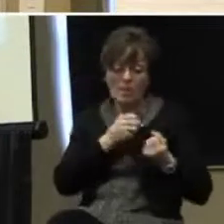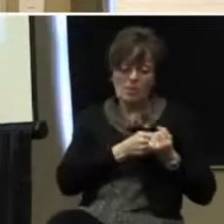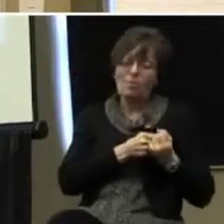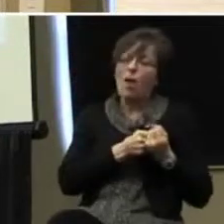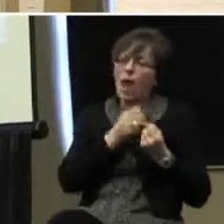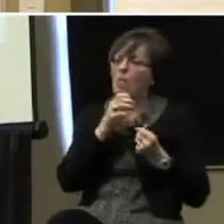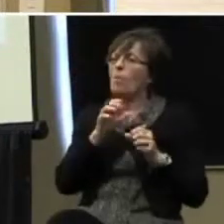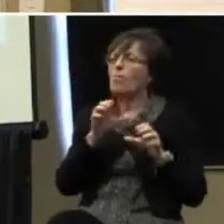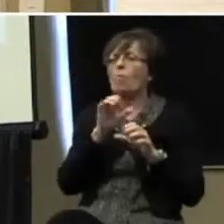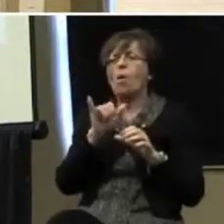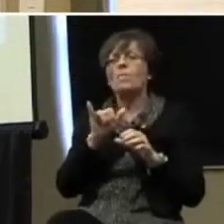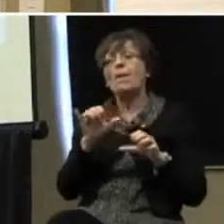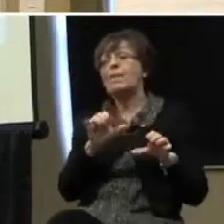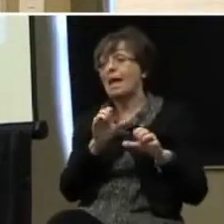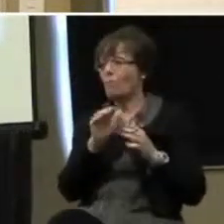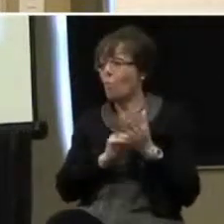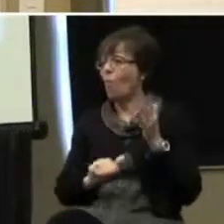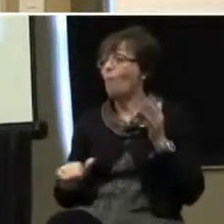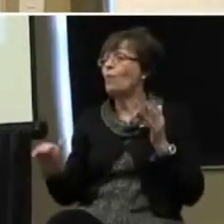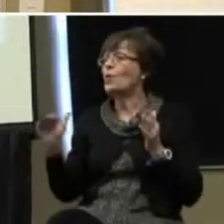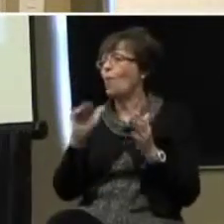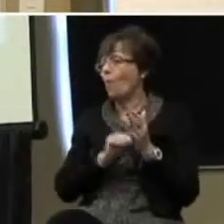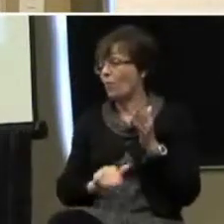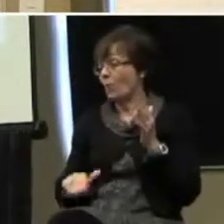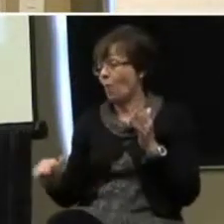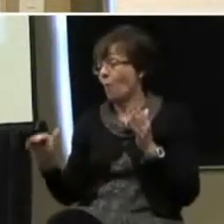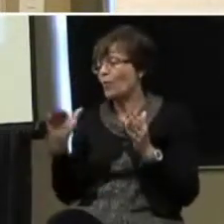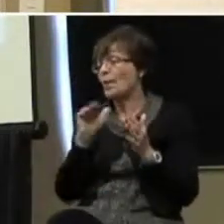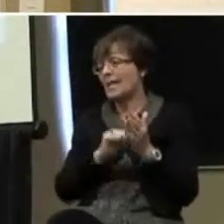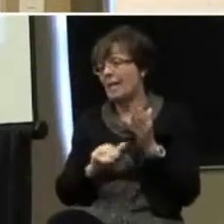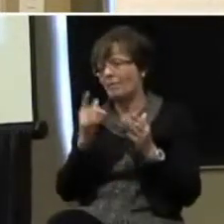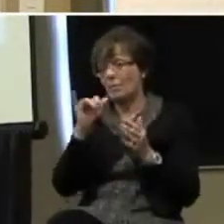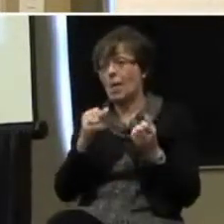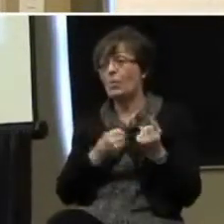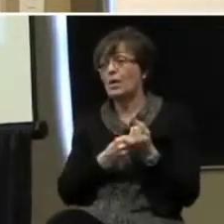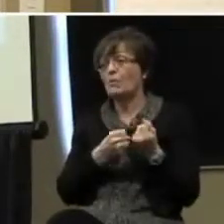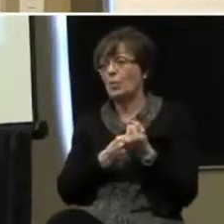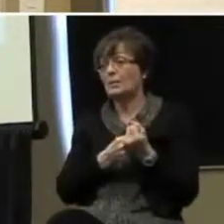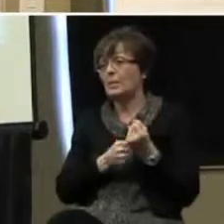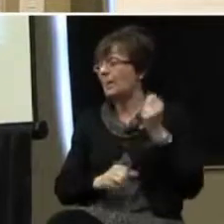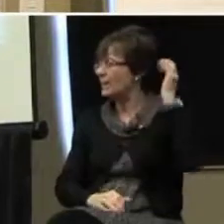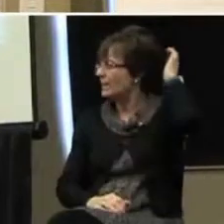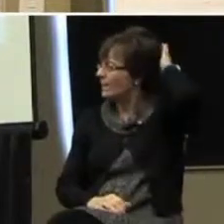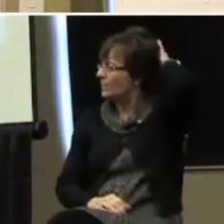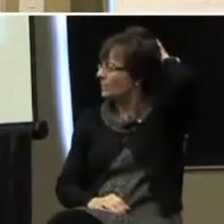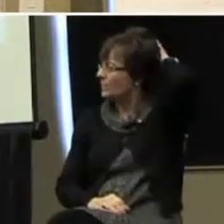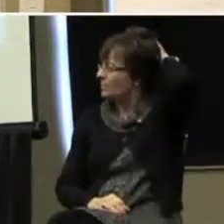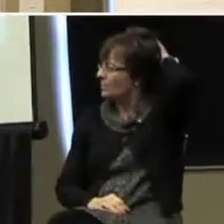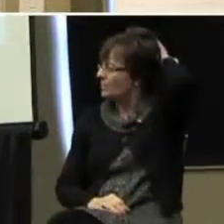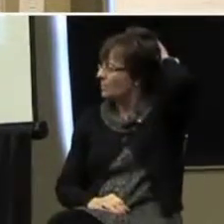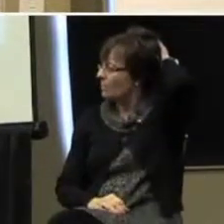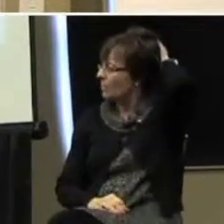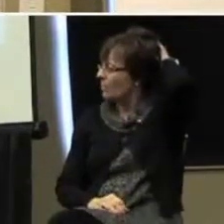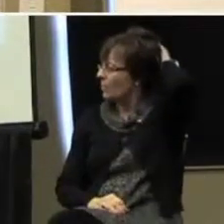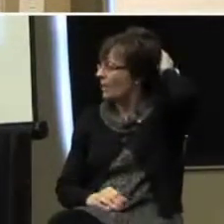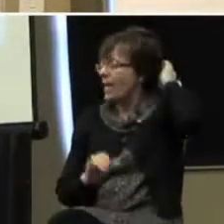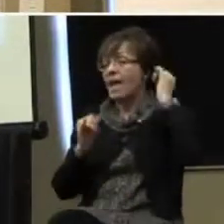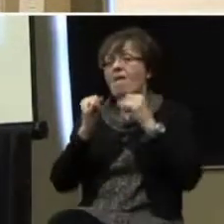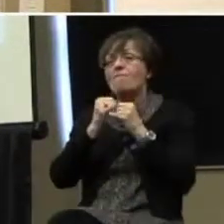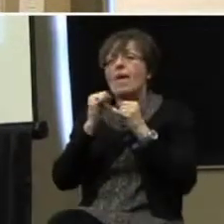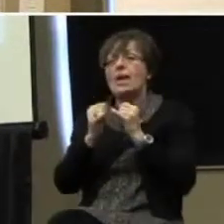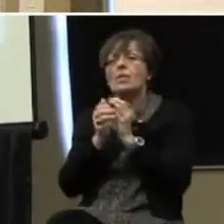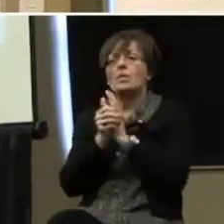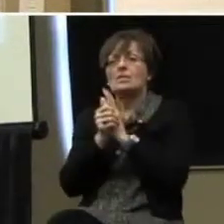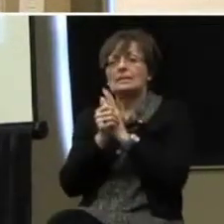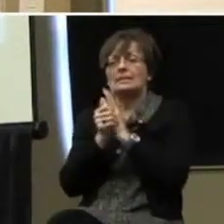I'm going to sit down and perform that behavior over and over again for you and get that in. And then that skill acquisition, the final